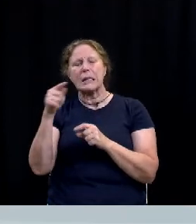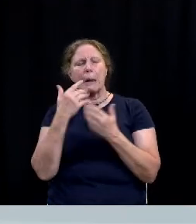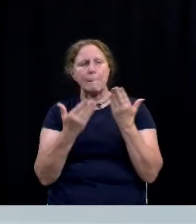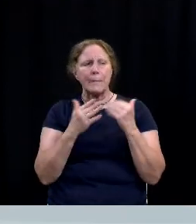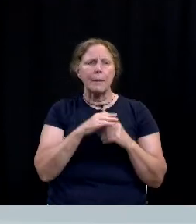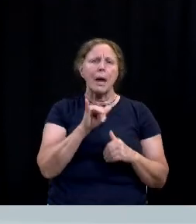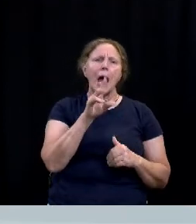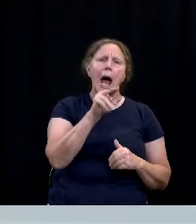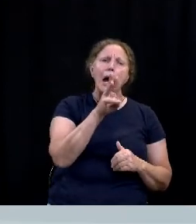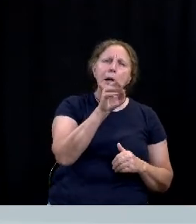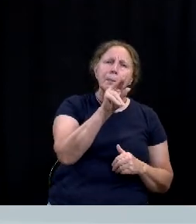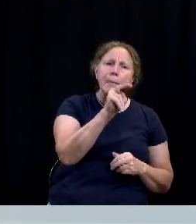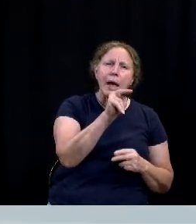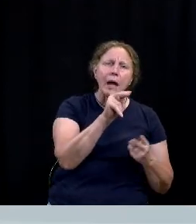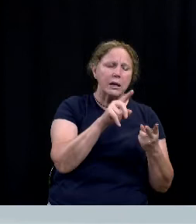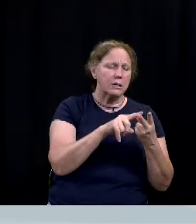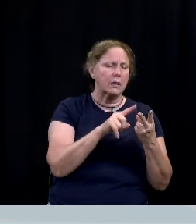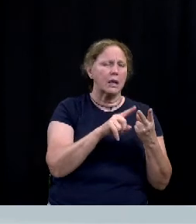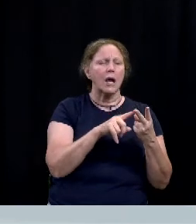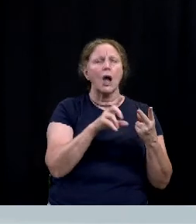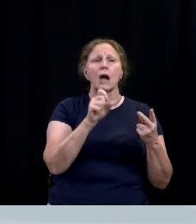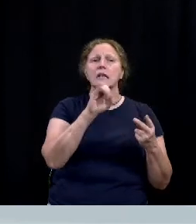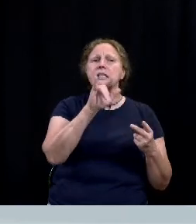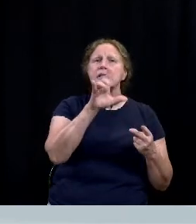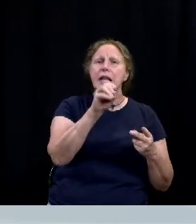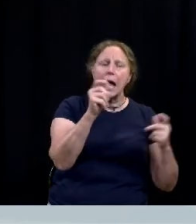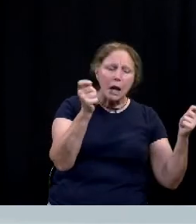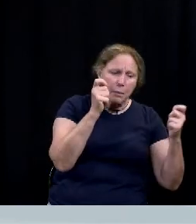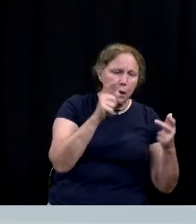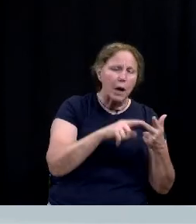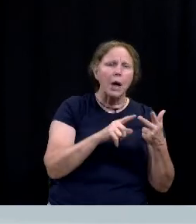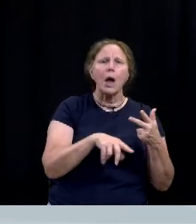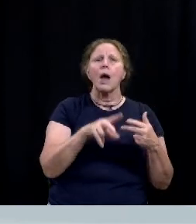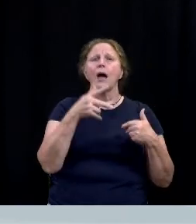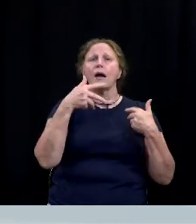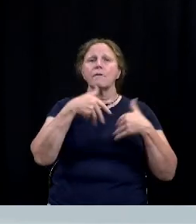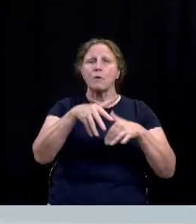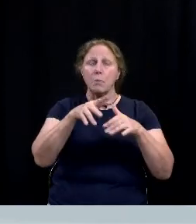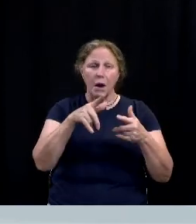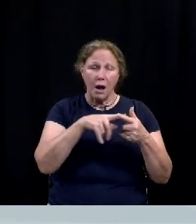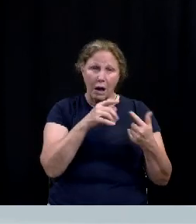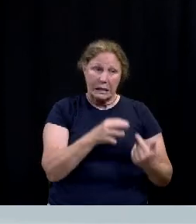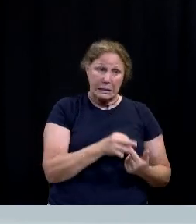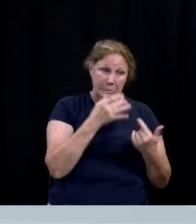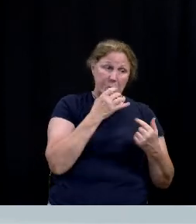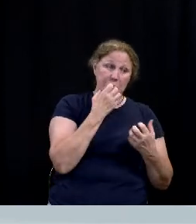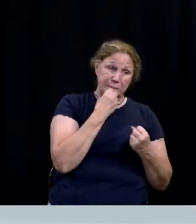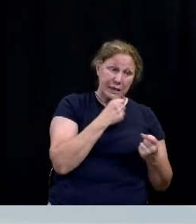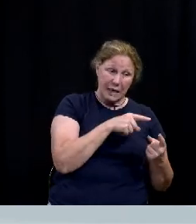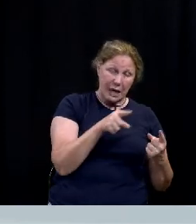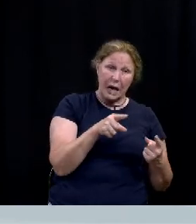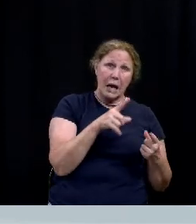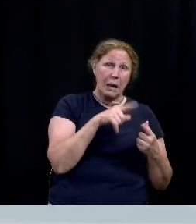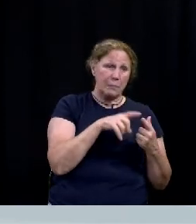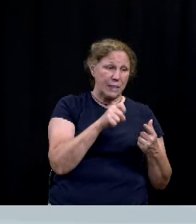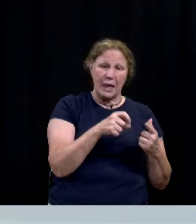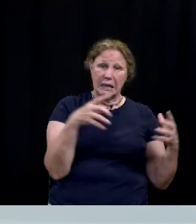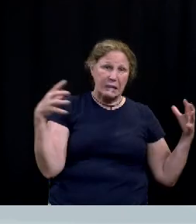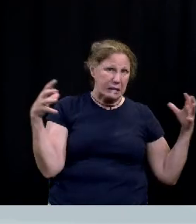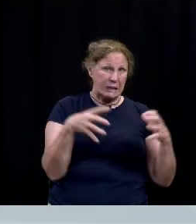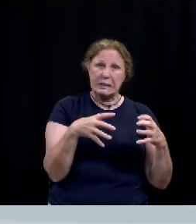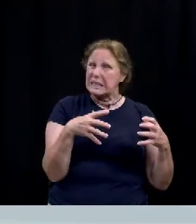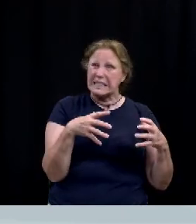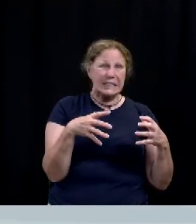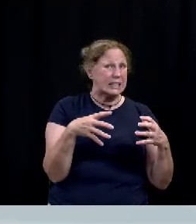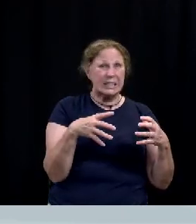iron man event or silo bration or even the veterans day parade all very special events but recreating those gatherings at this time